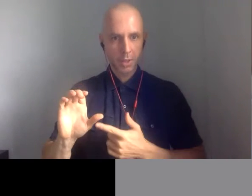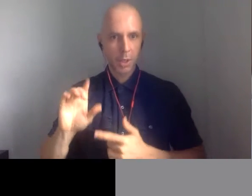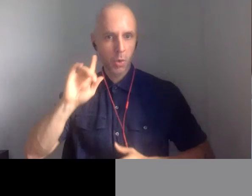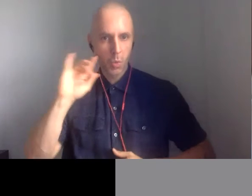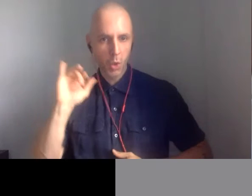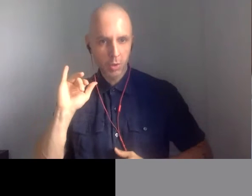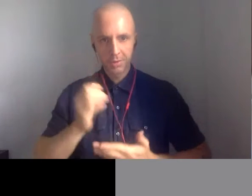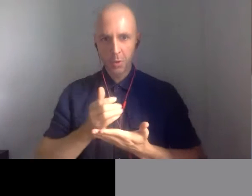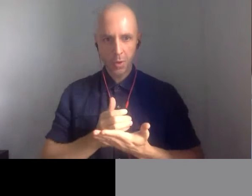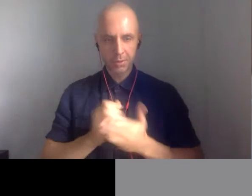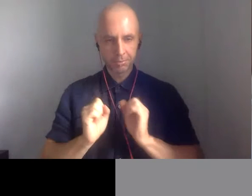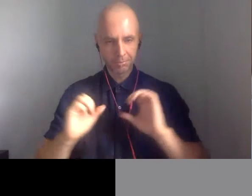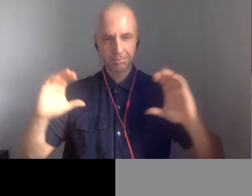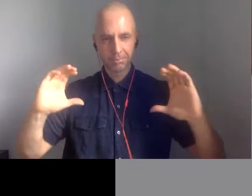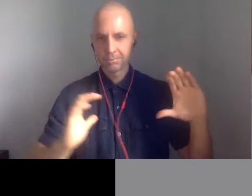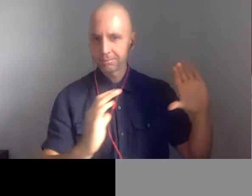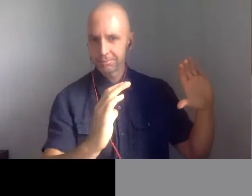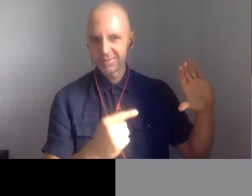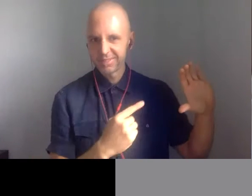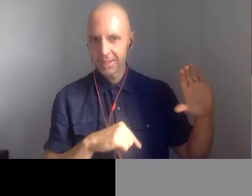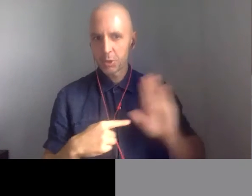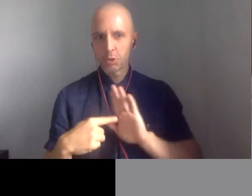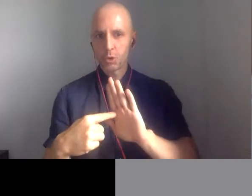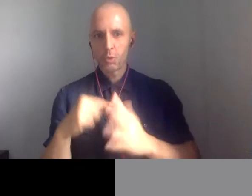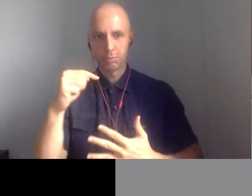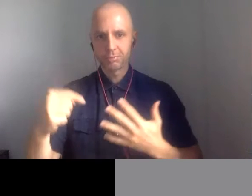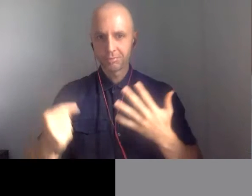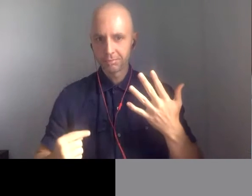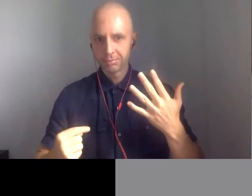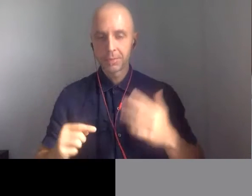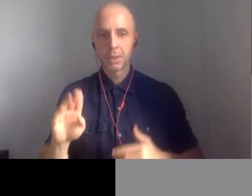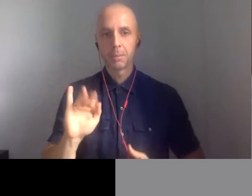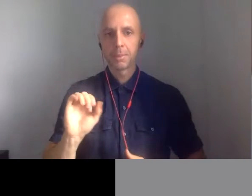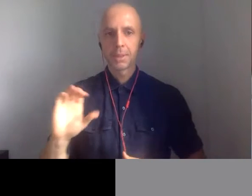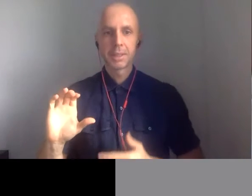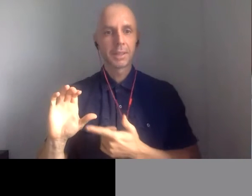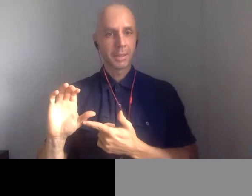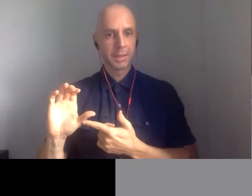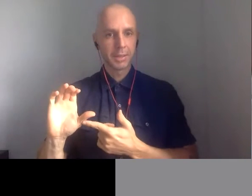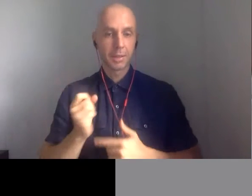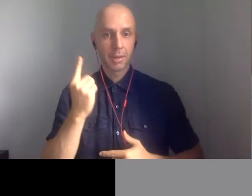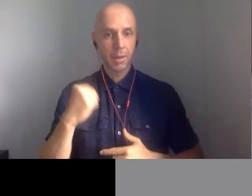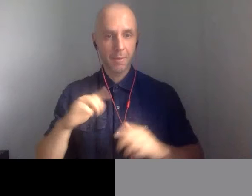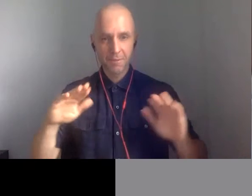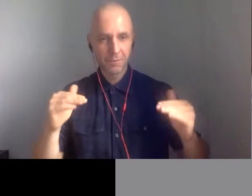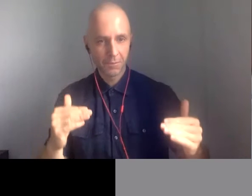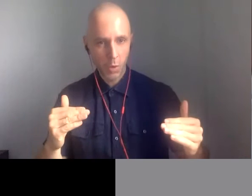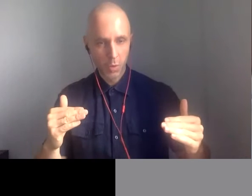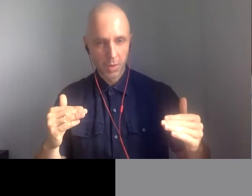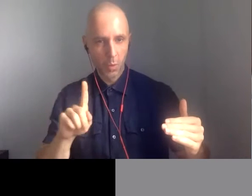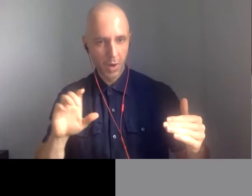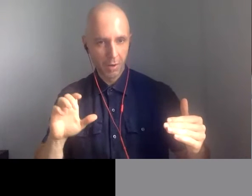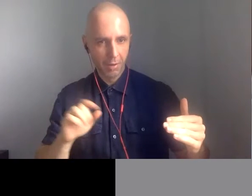The BISC 100 is a course that takes the skills of history, geography, sociology,